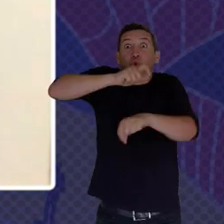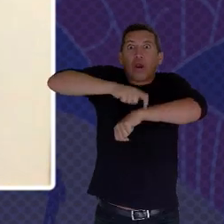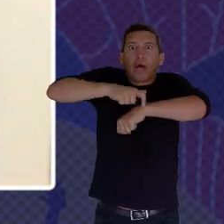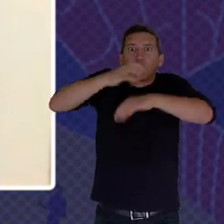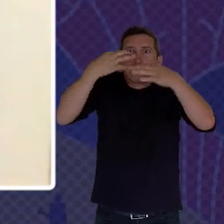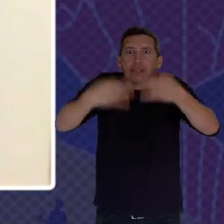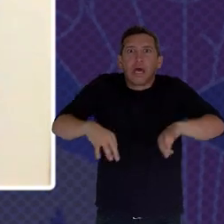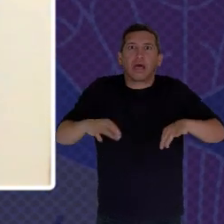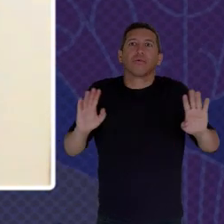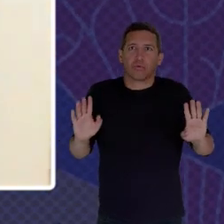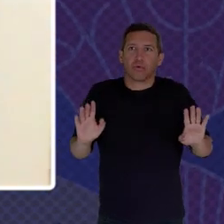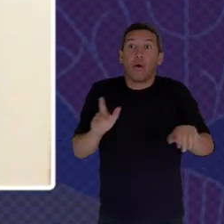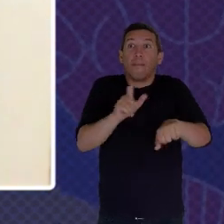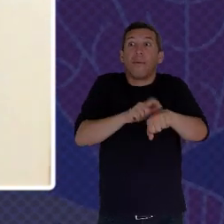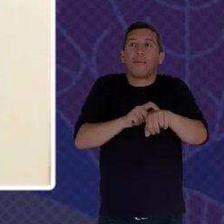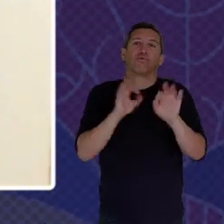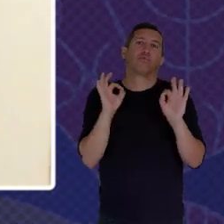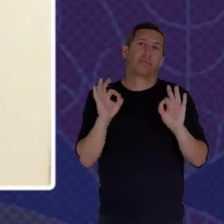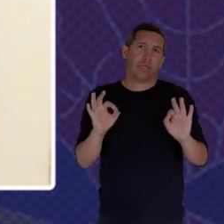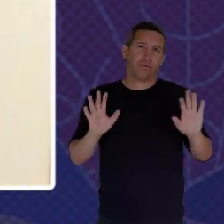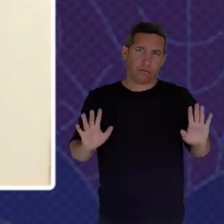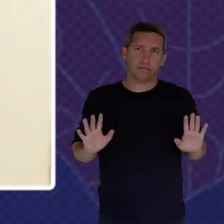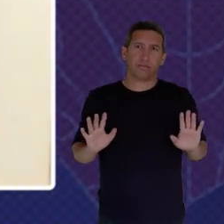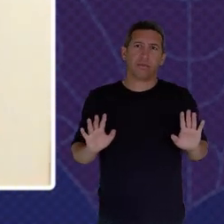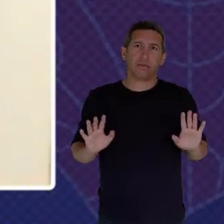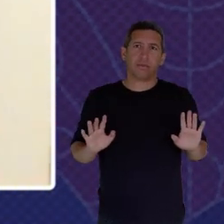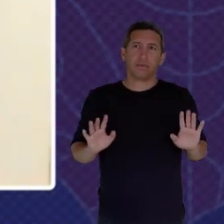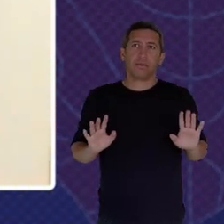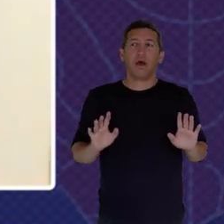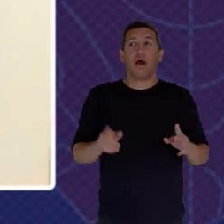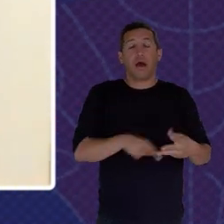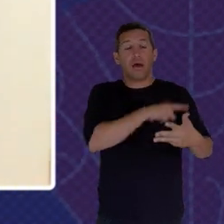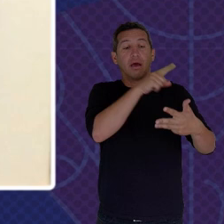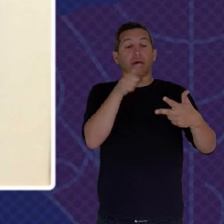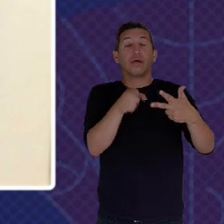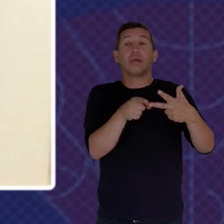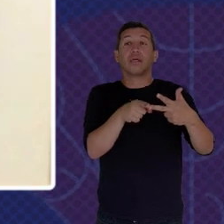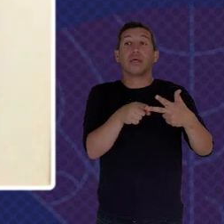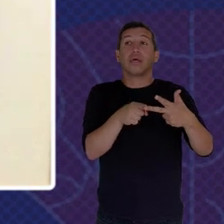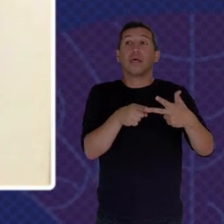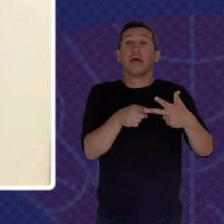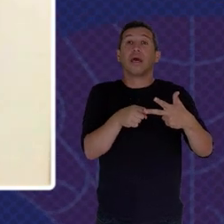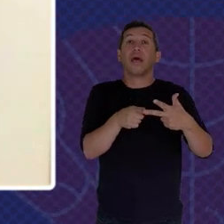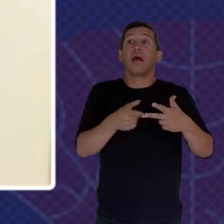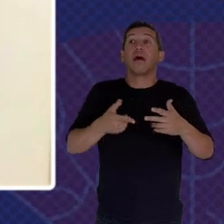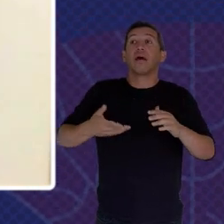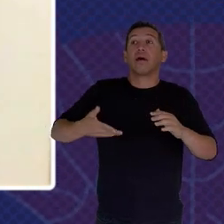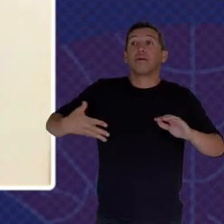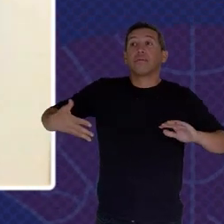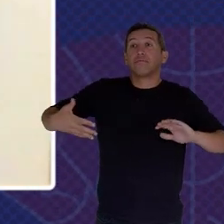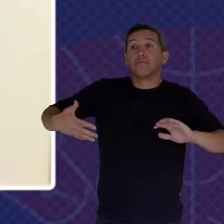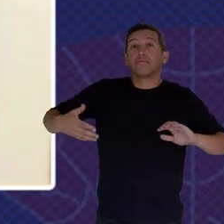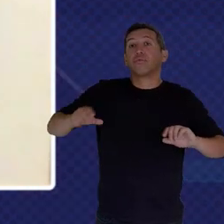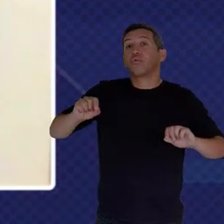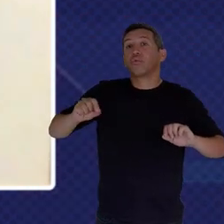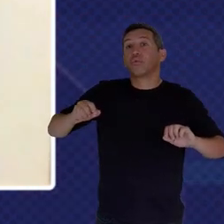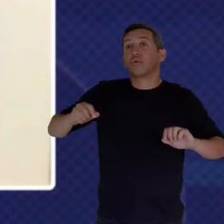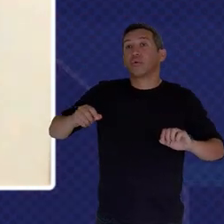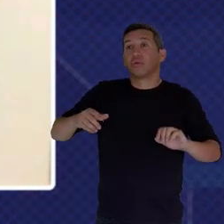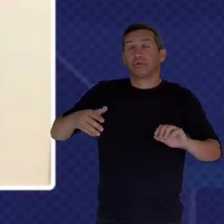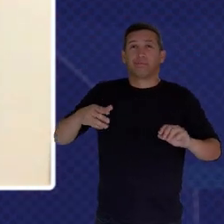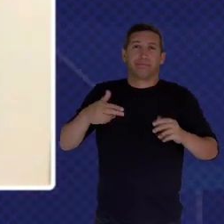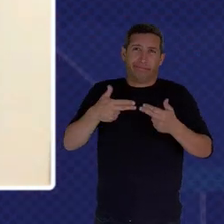And Then That Brings Me To The Third Which Is Collaborating With Your Critical Stakeholder You Can't Do Everything